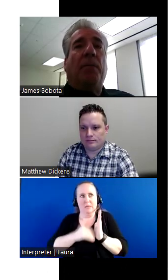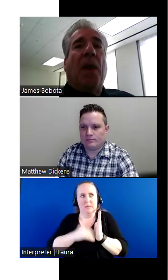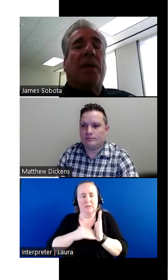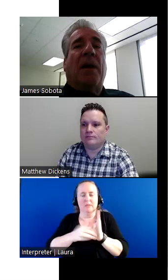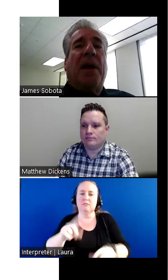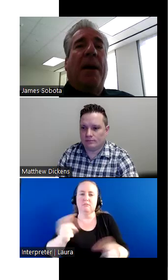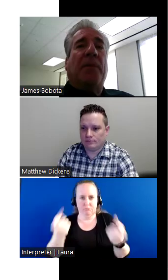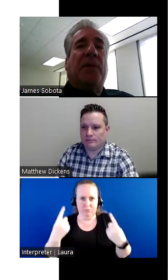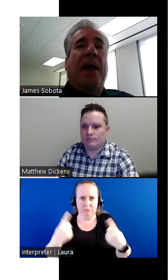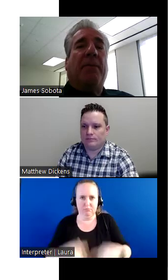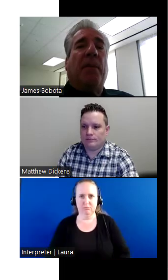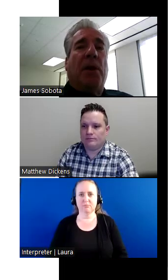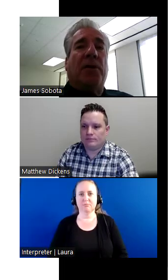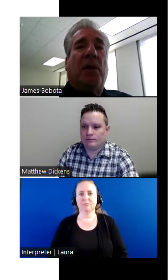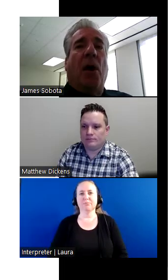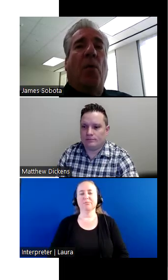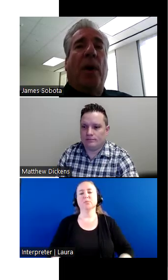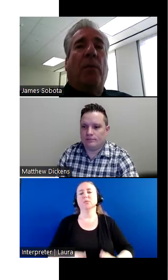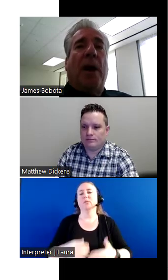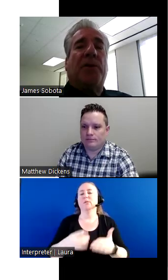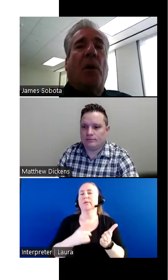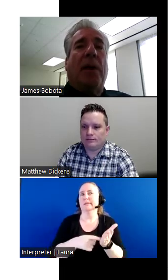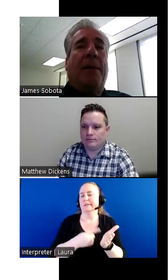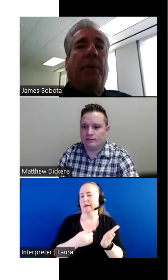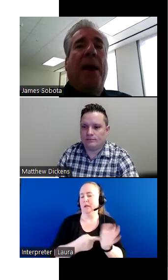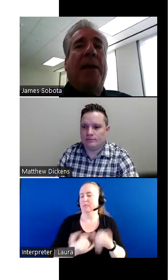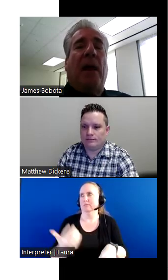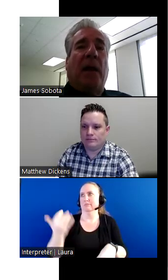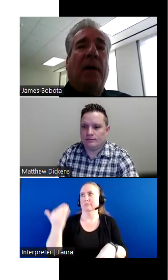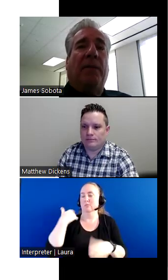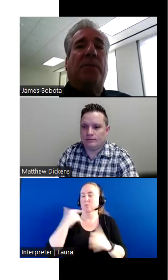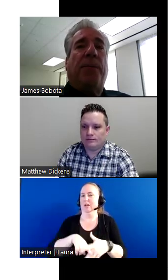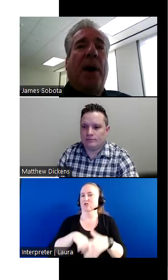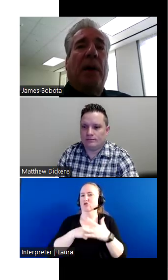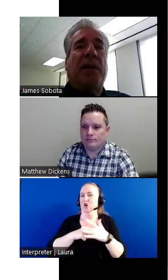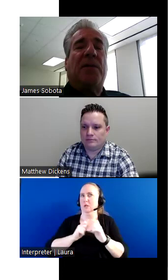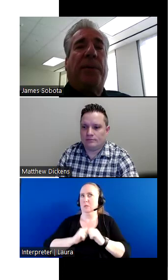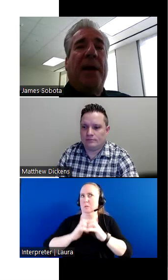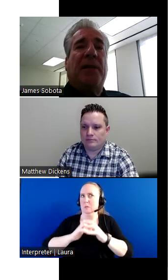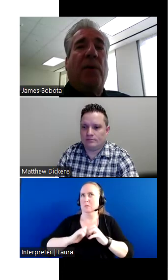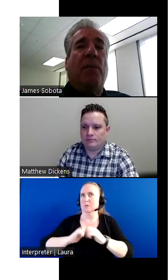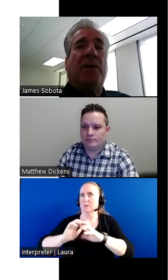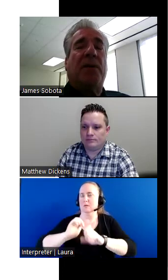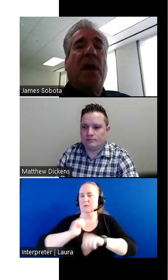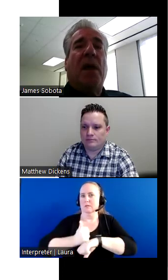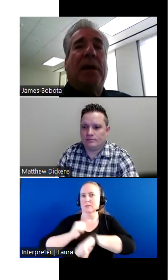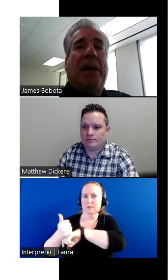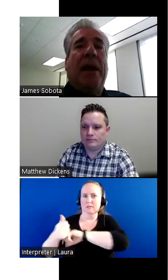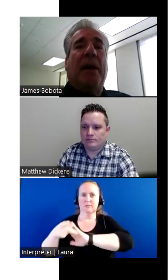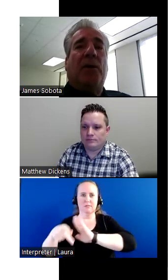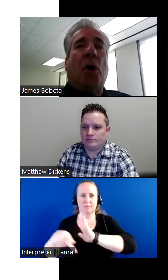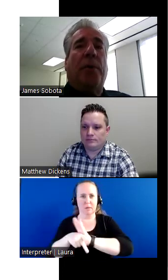Now, sometimes that years ago, when, when I start implementing a lot of these policies in place that we must